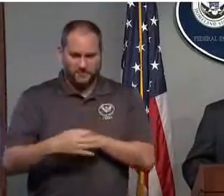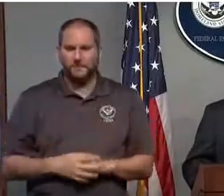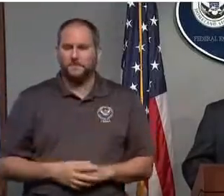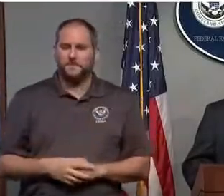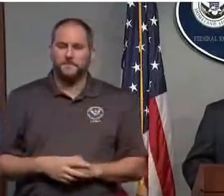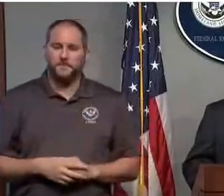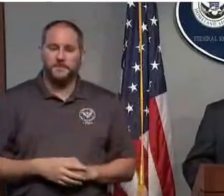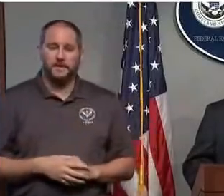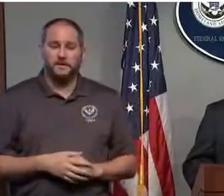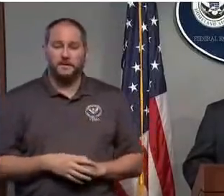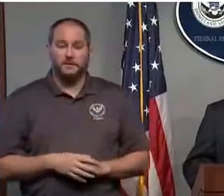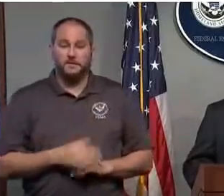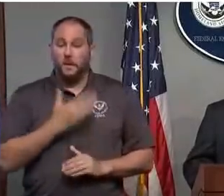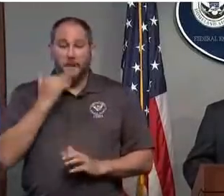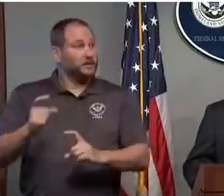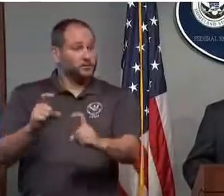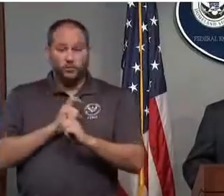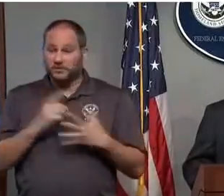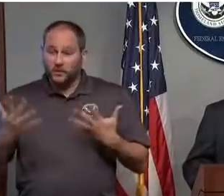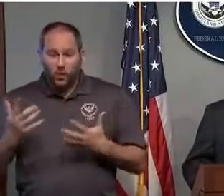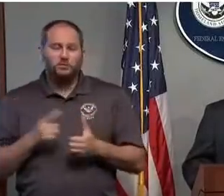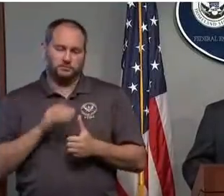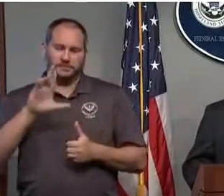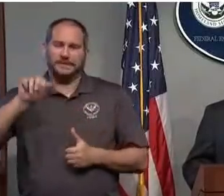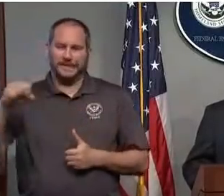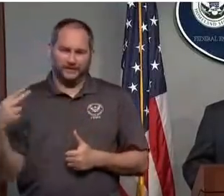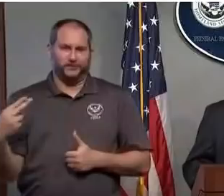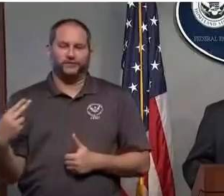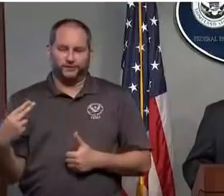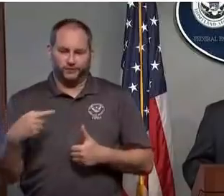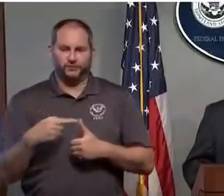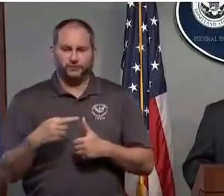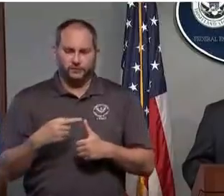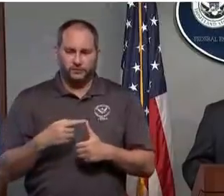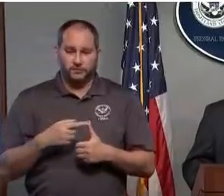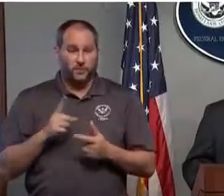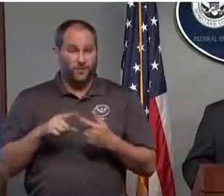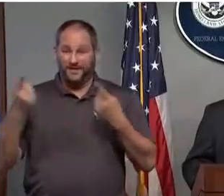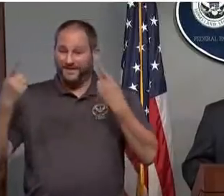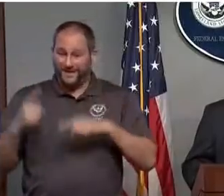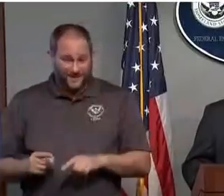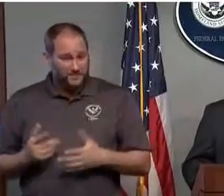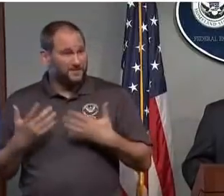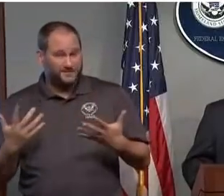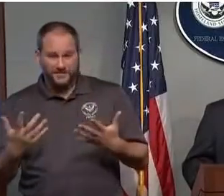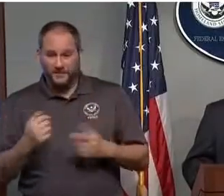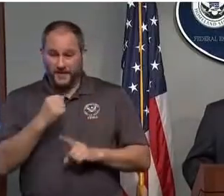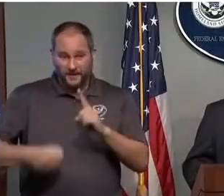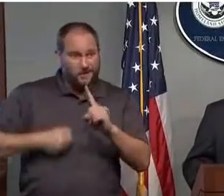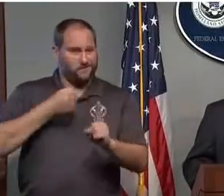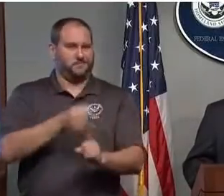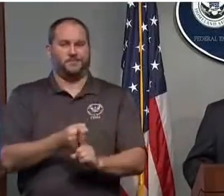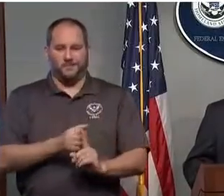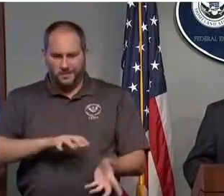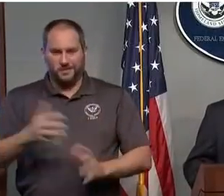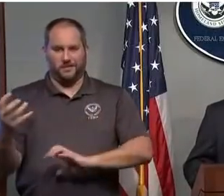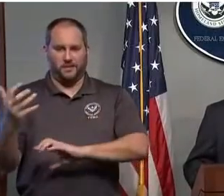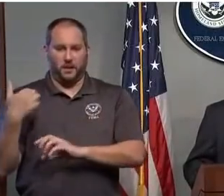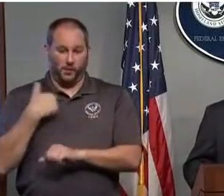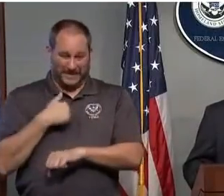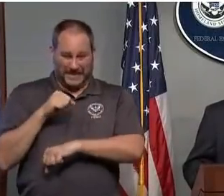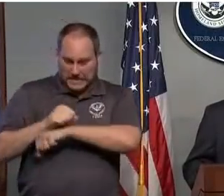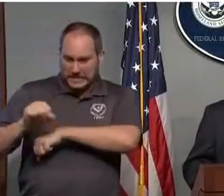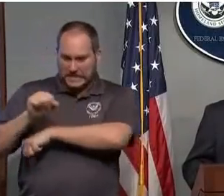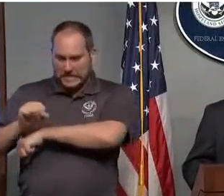found is as many disasters, things arrive into the disaster zone, we end up spending much more time working on donations than we do actually